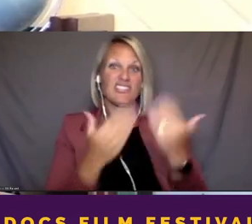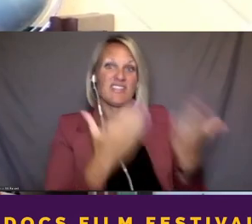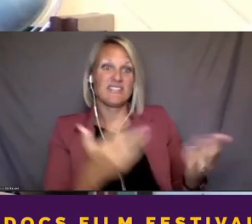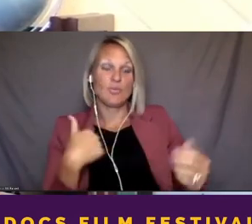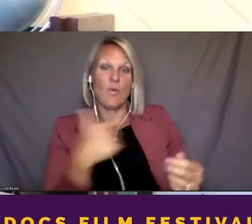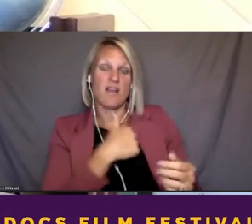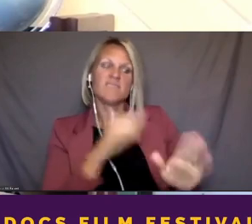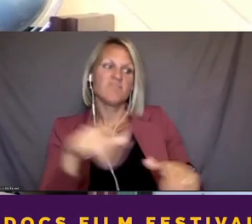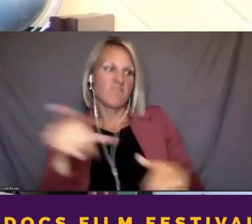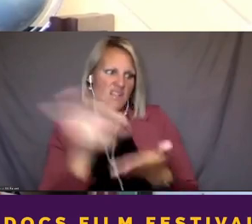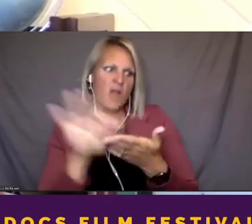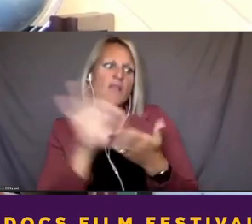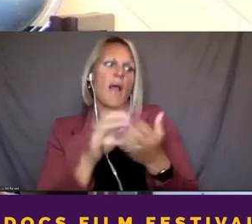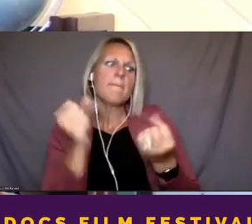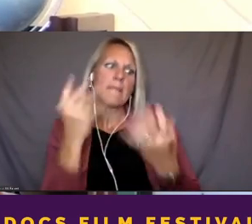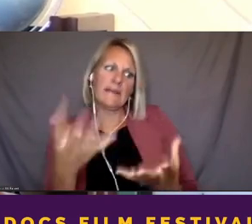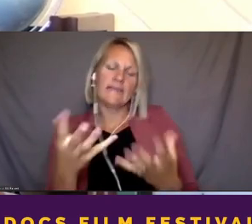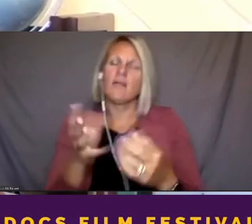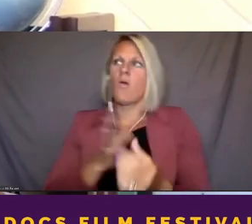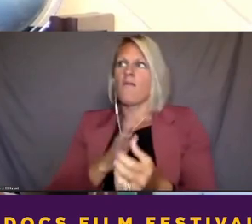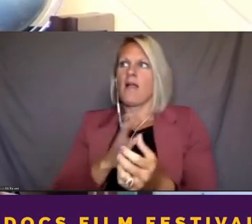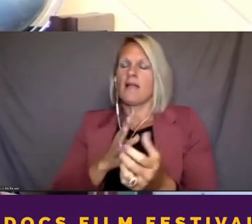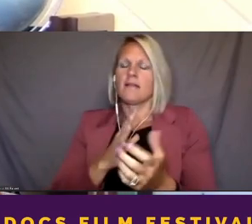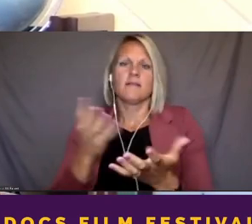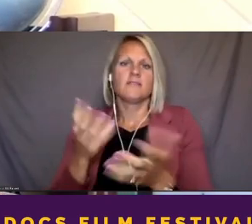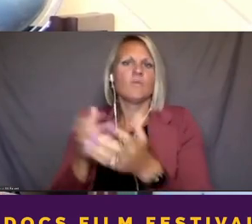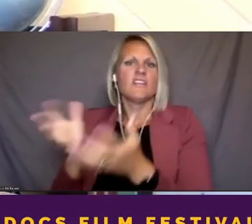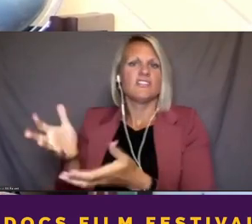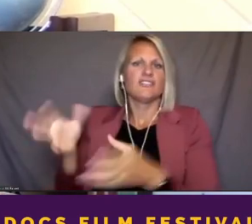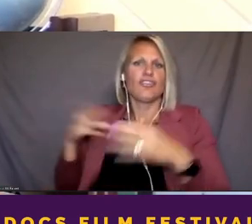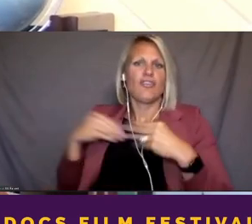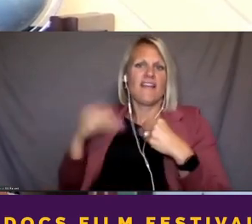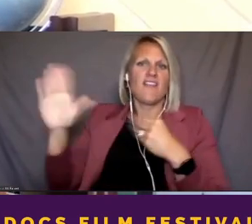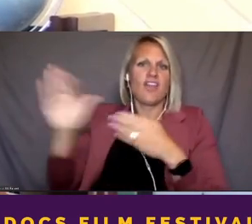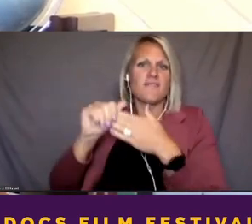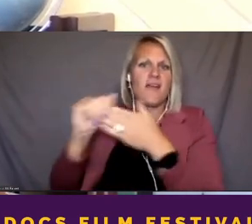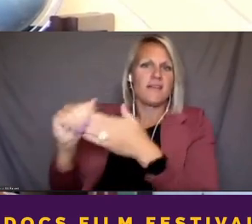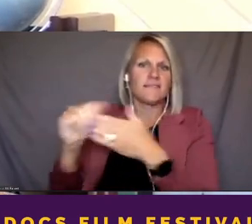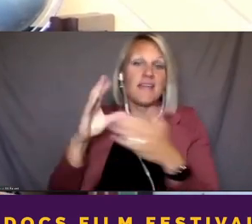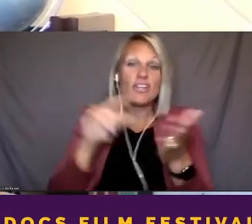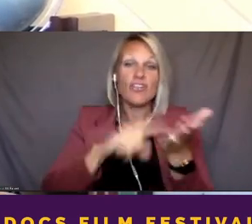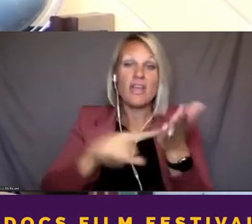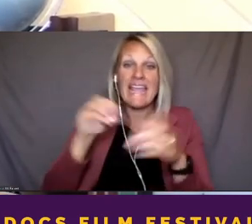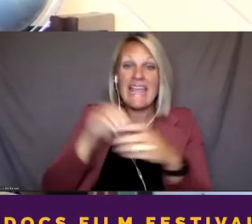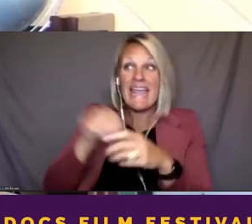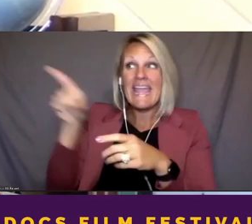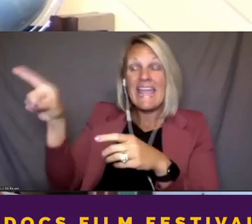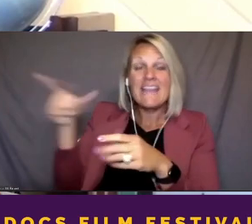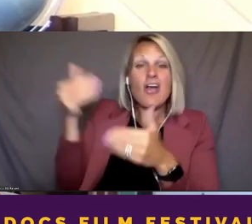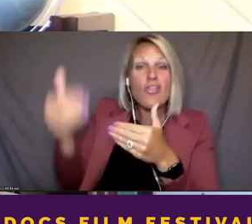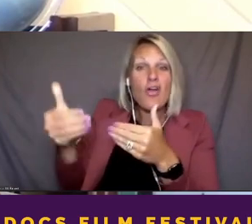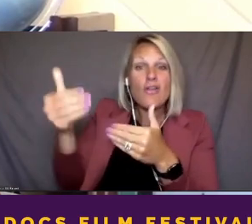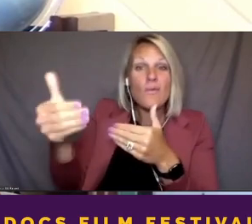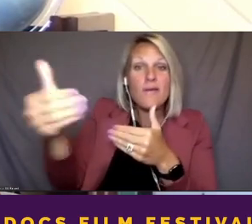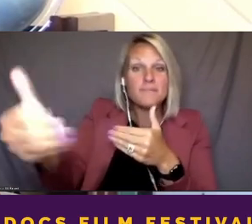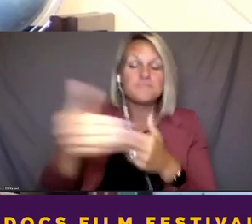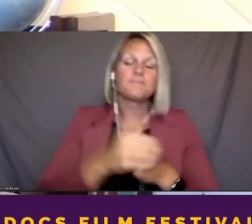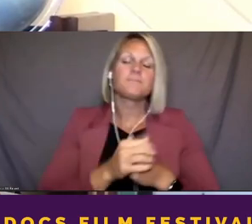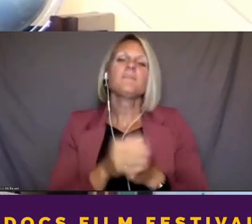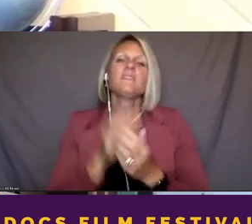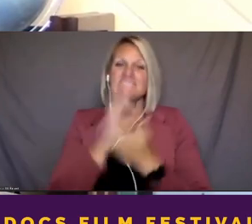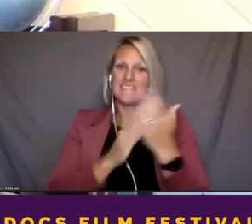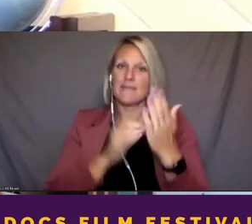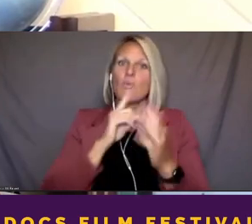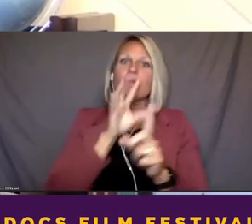guidance along the way and checking every step with them along the way. Some of them are featured in the film. Some we just spoke with as great